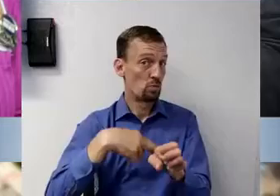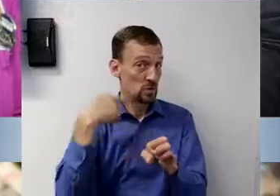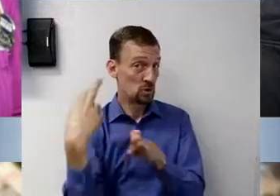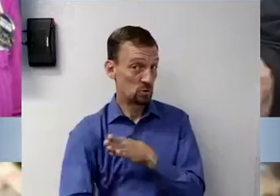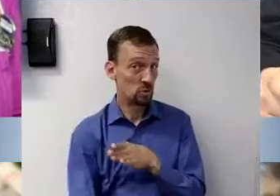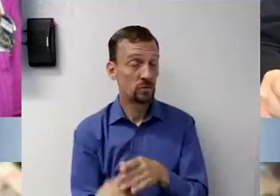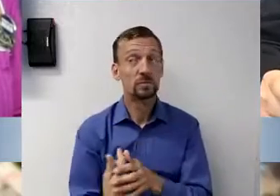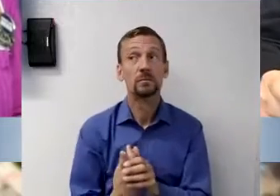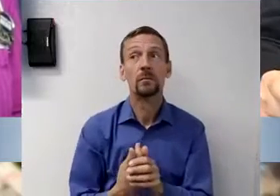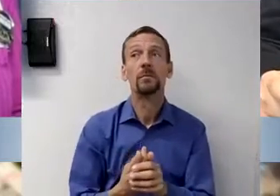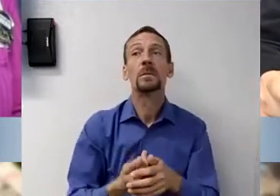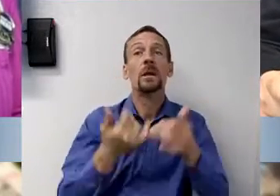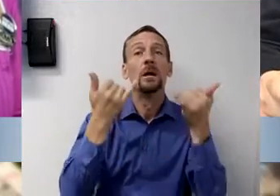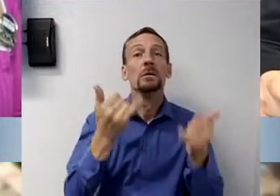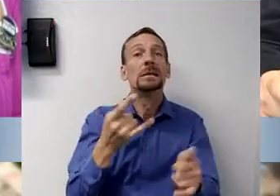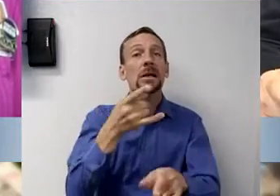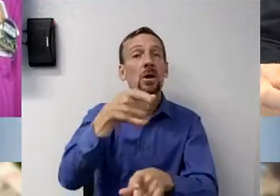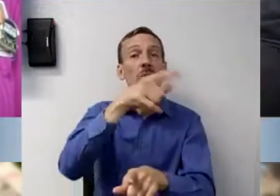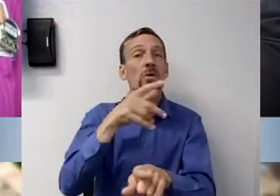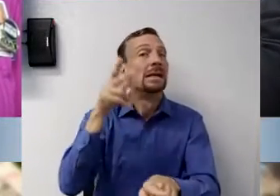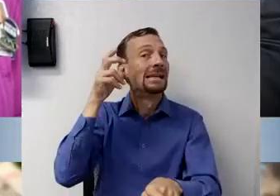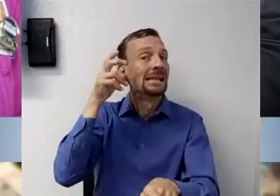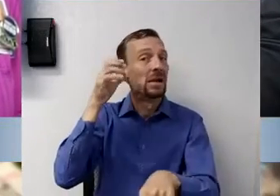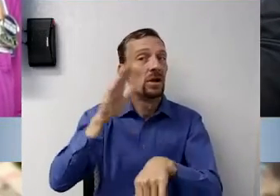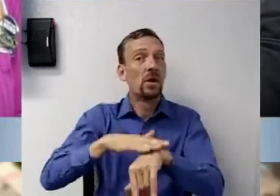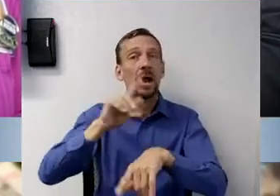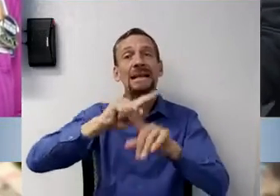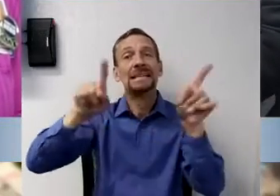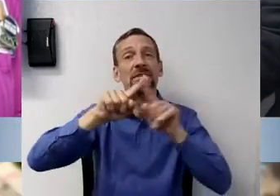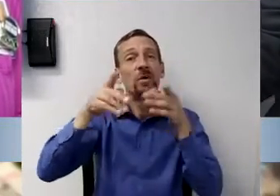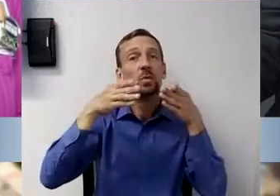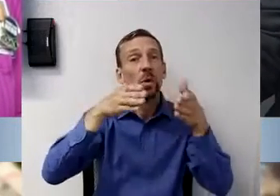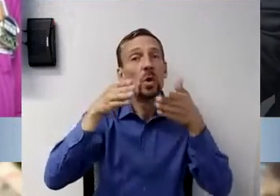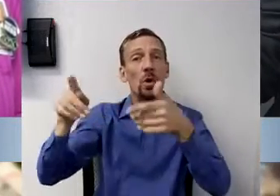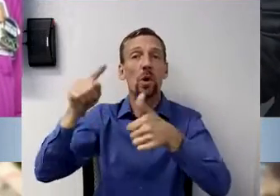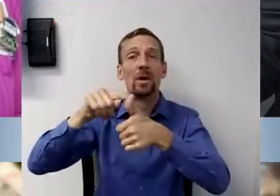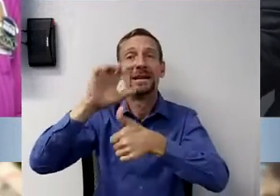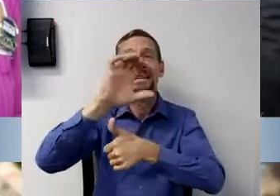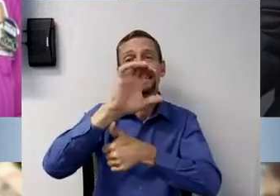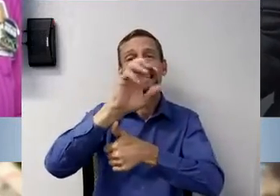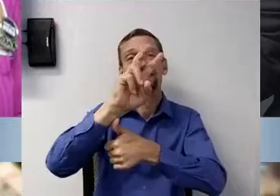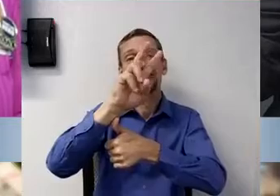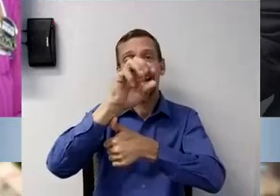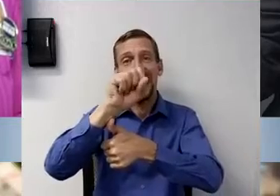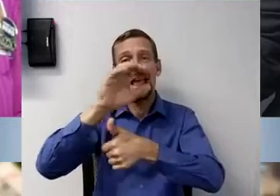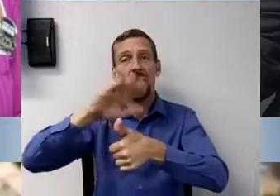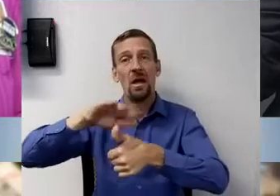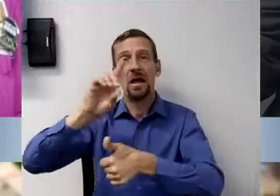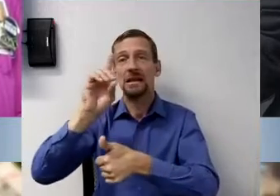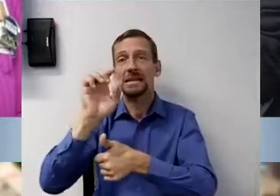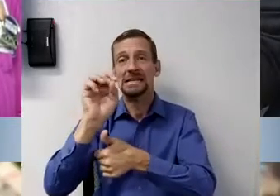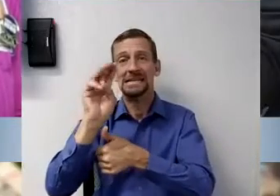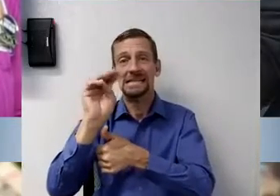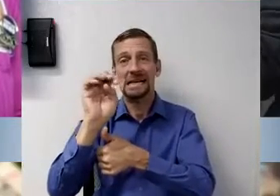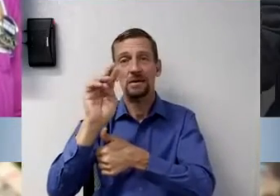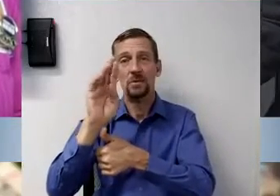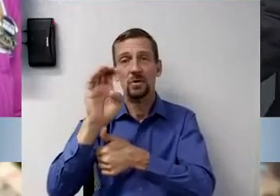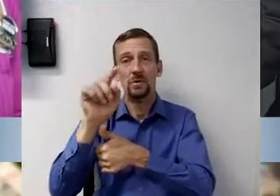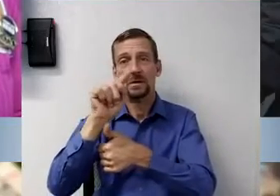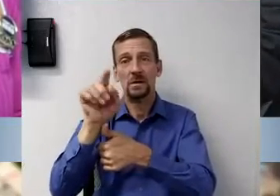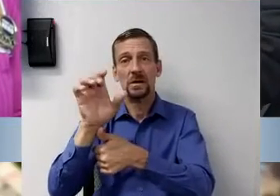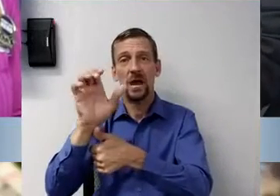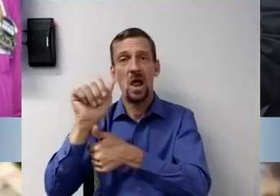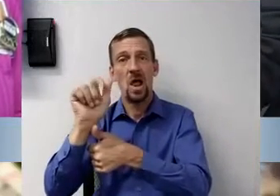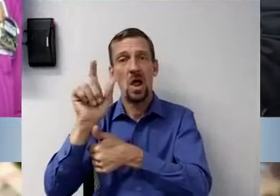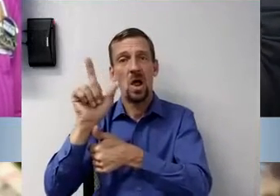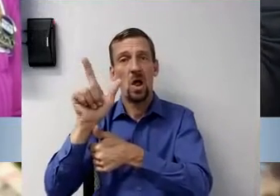collection and testing, uh, avenues that are out there, CVS Pharmacy over at Demery and Caldwell, you now can just